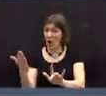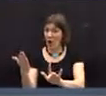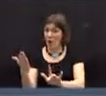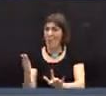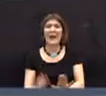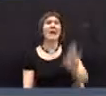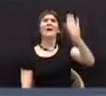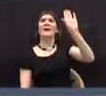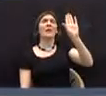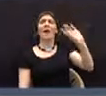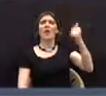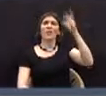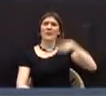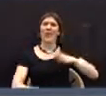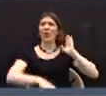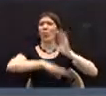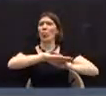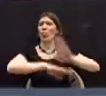Yes, Mr. Phillips.